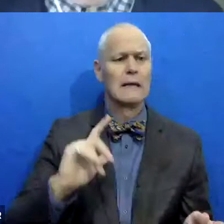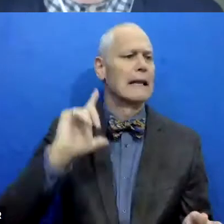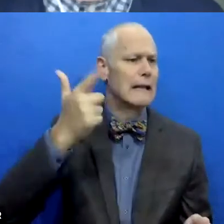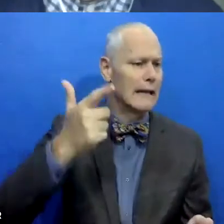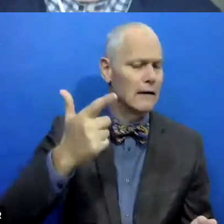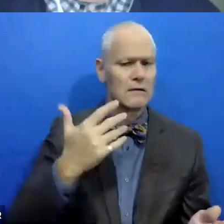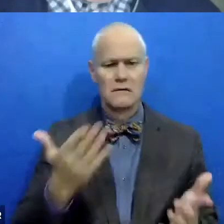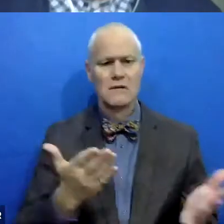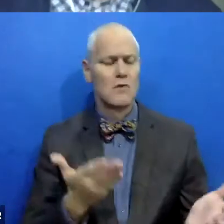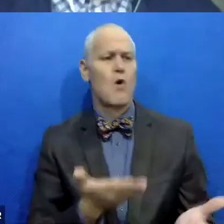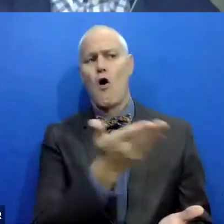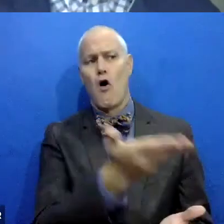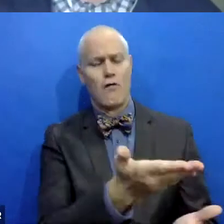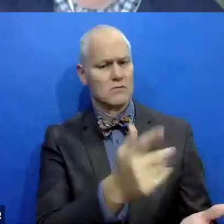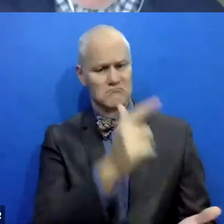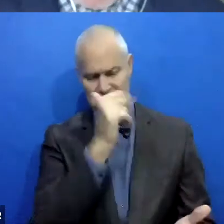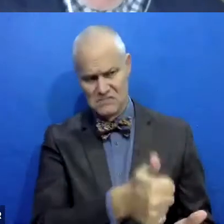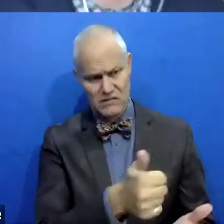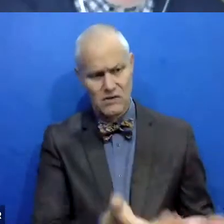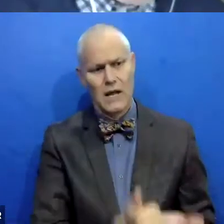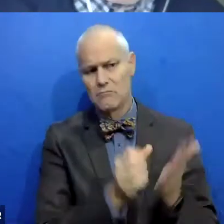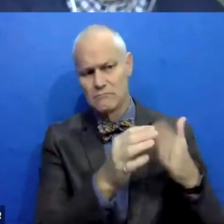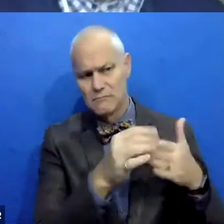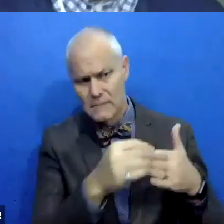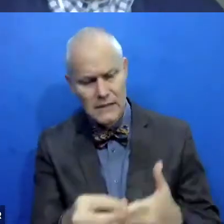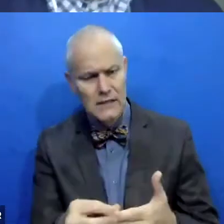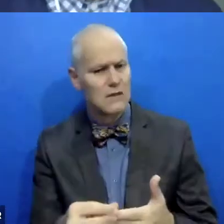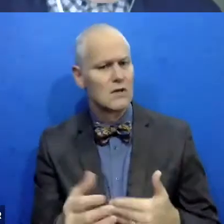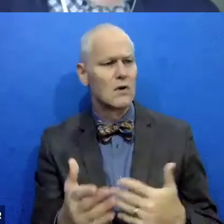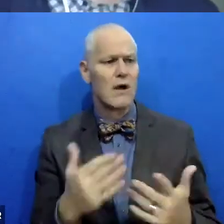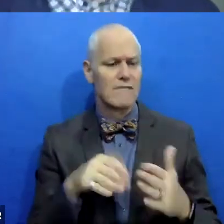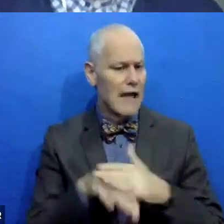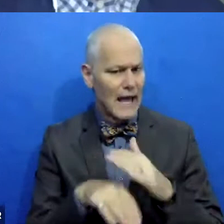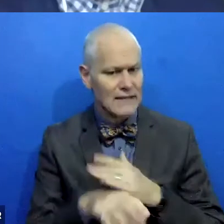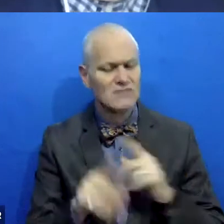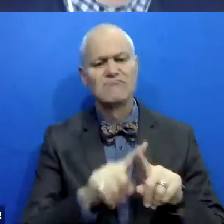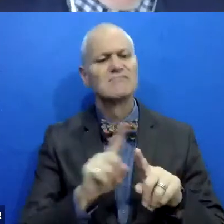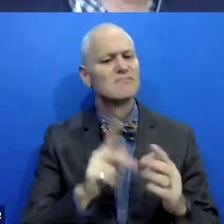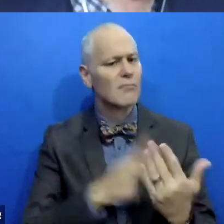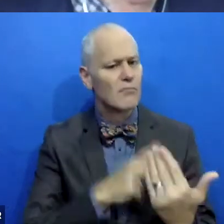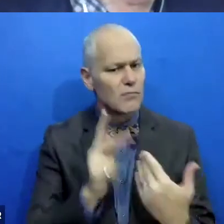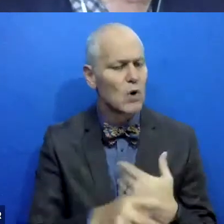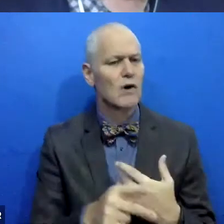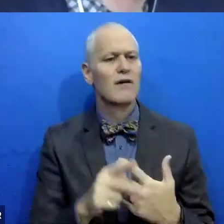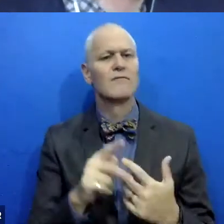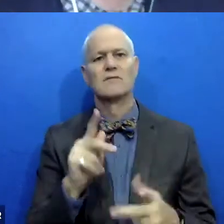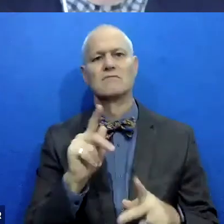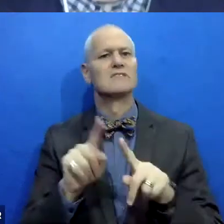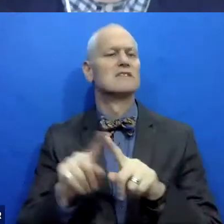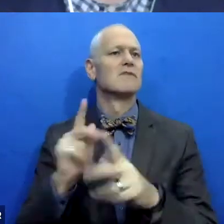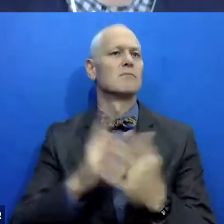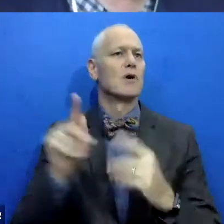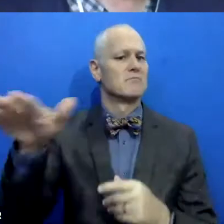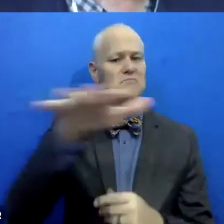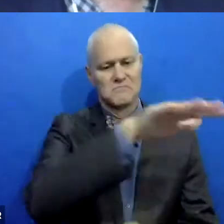the offer is. You can drive the process. We'll be whatever you need. We have access to other programs and other folks around town. Um, most